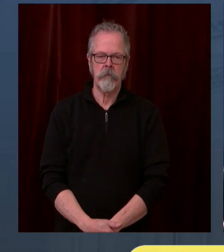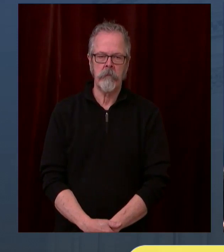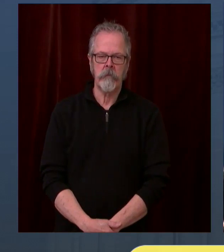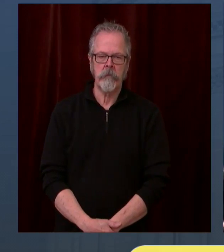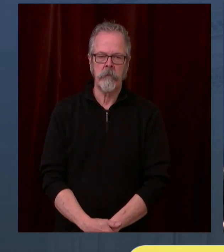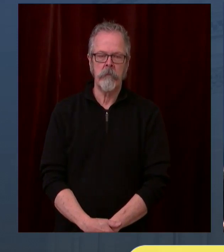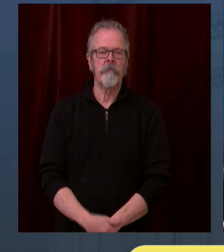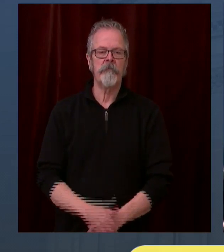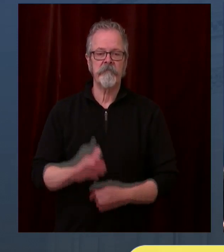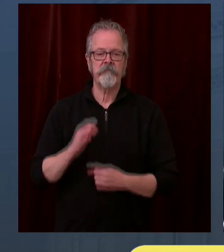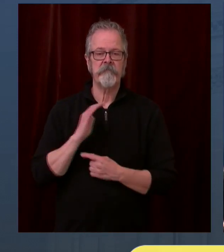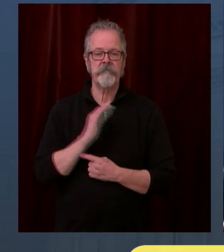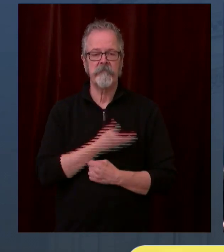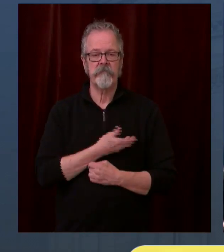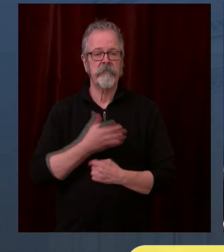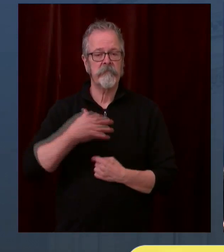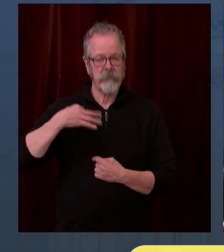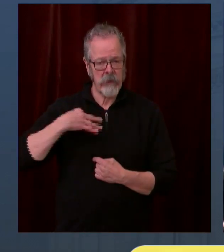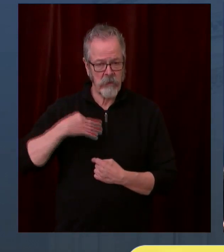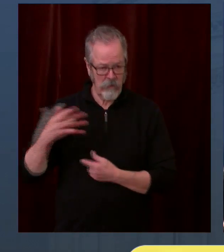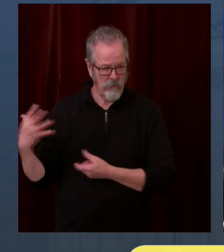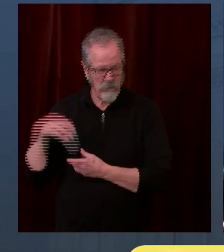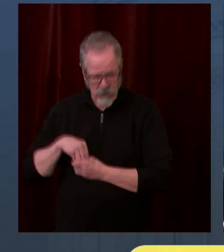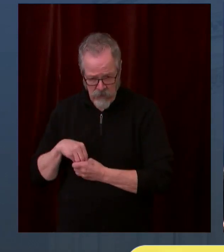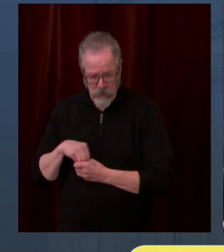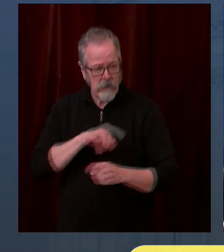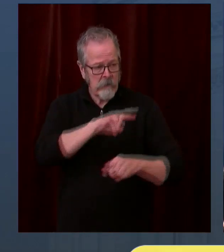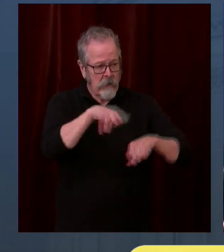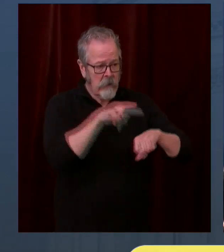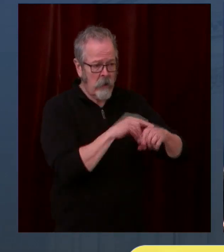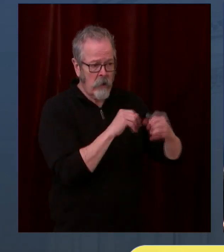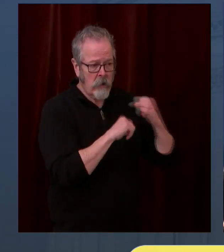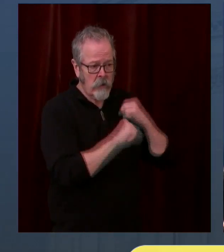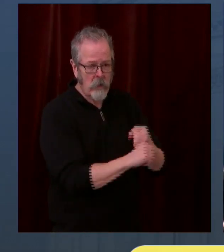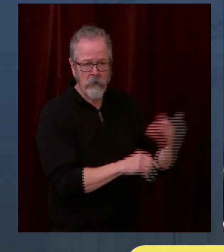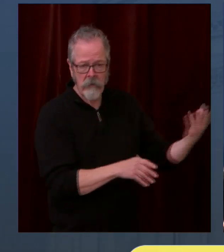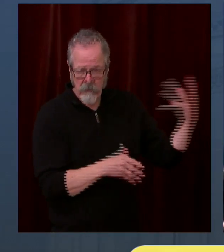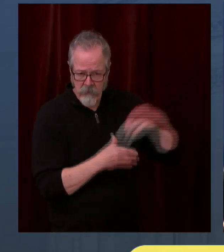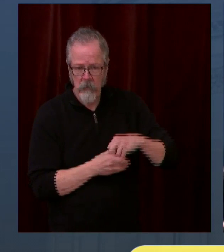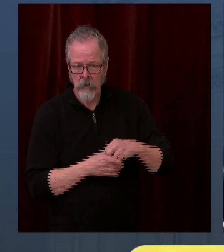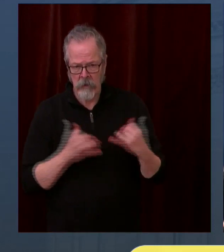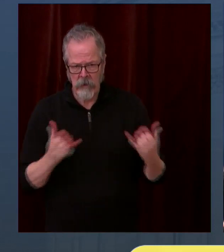pick up the pace. And this will now be a legal requirement, a bit of a prod, if you will.